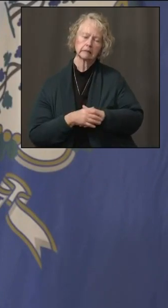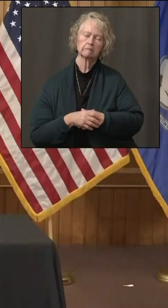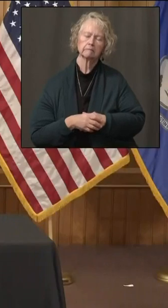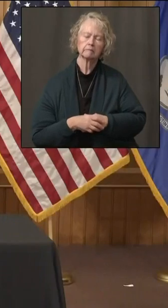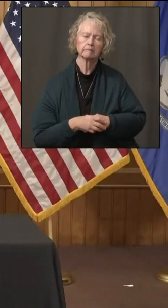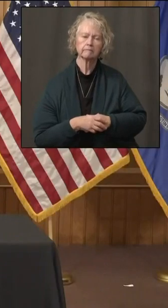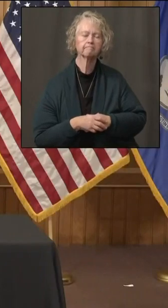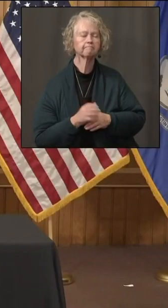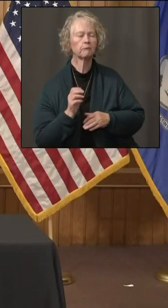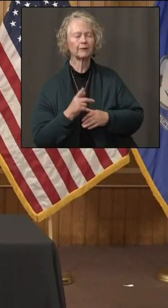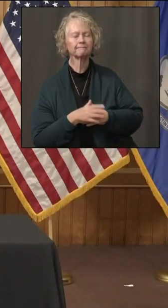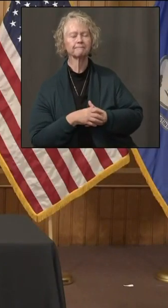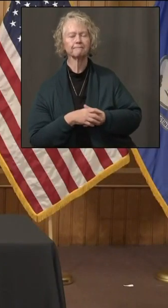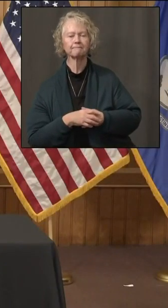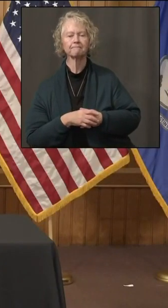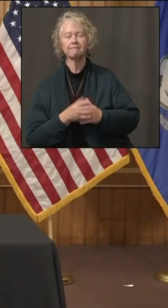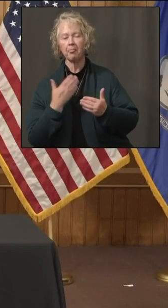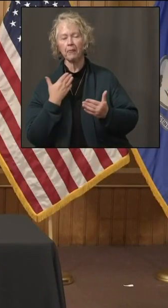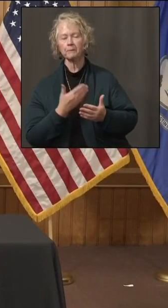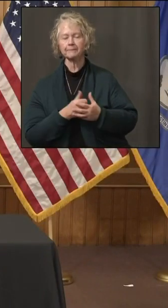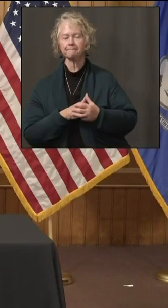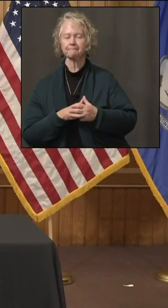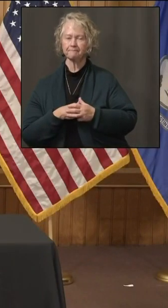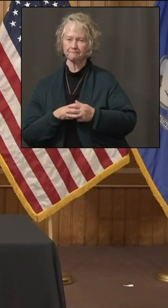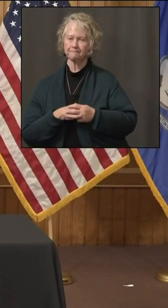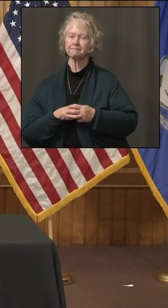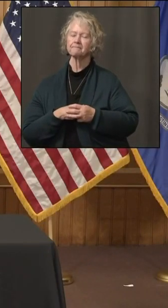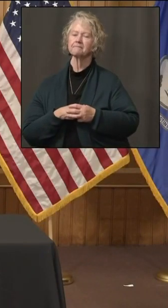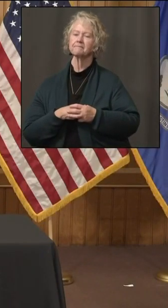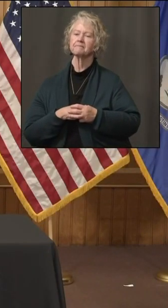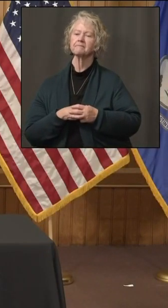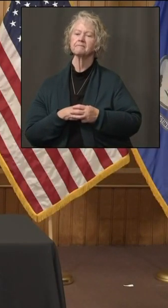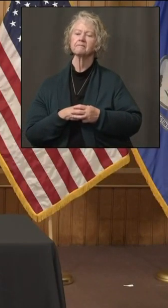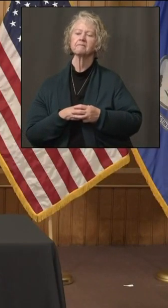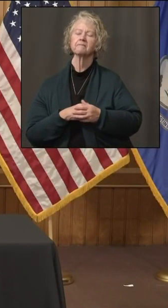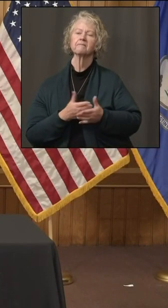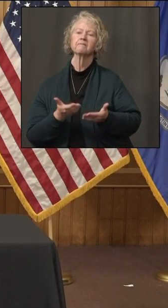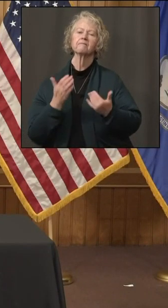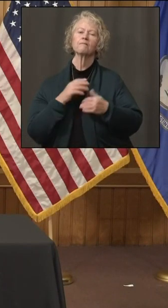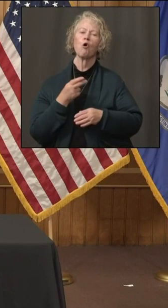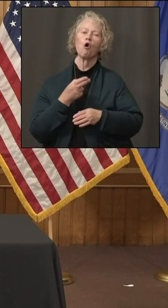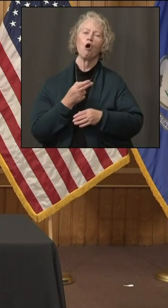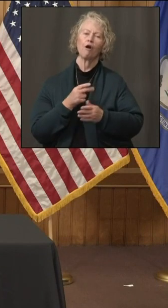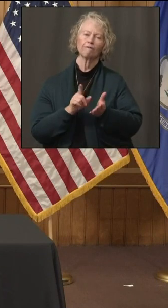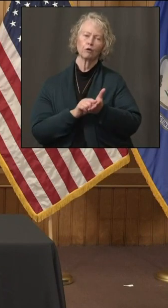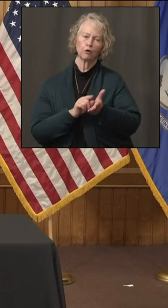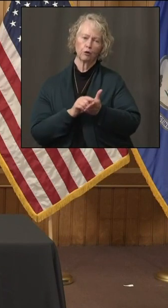Okay. All right. Thank you, everybody. All right. Thank you. We'll come back to the Hartford Current.